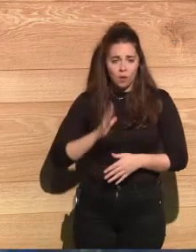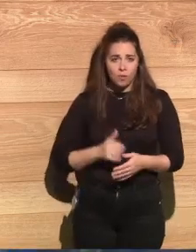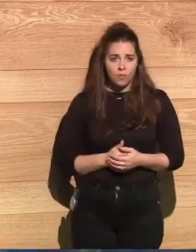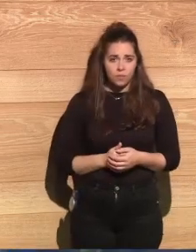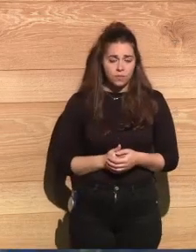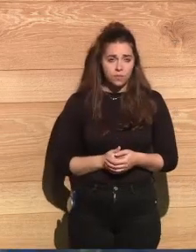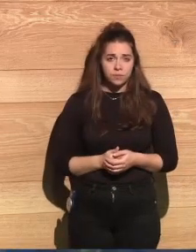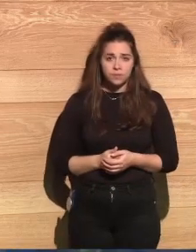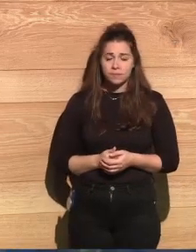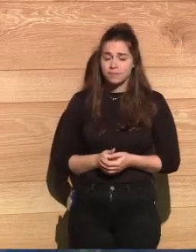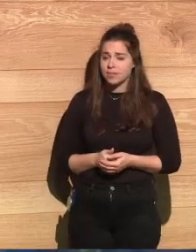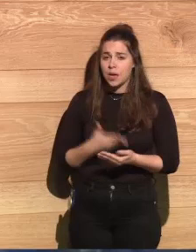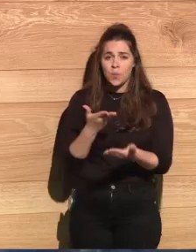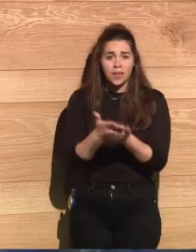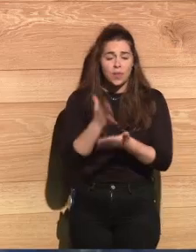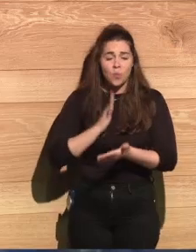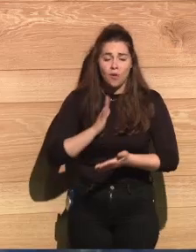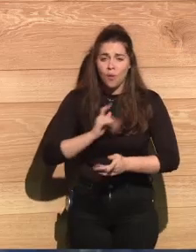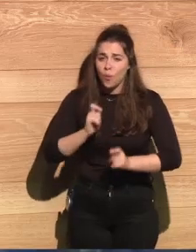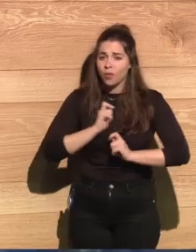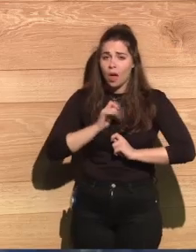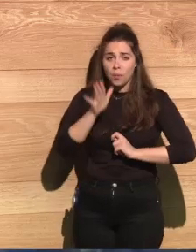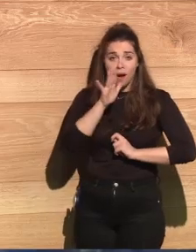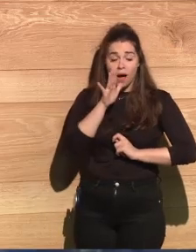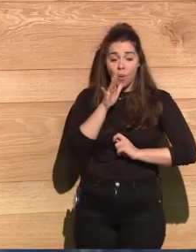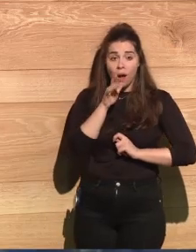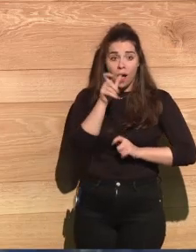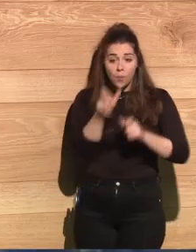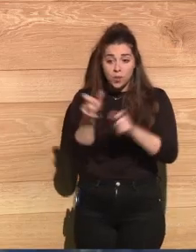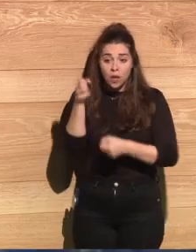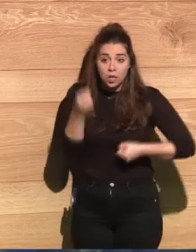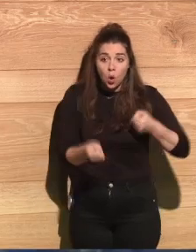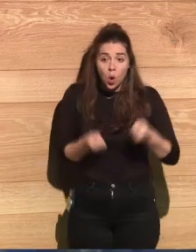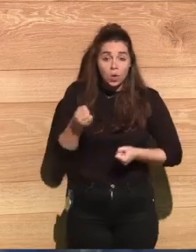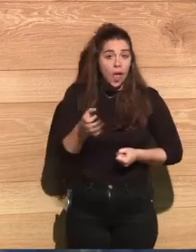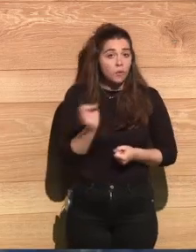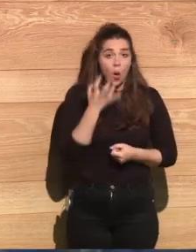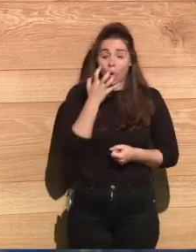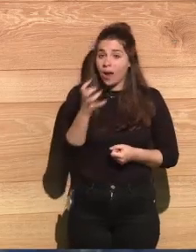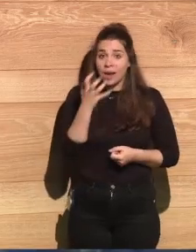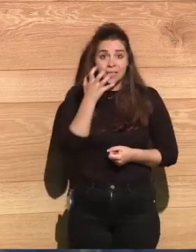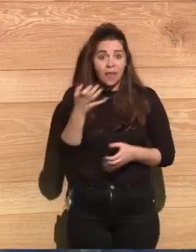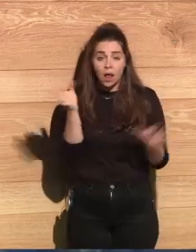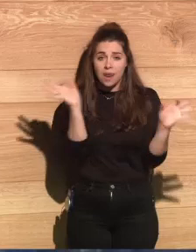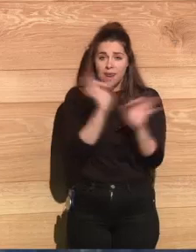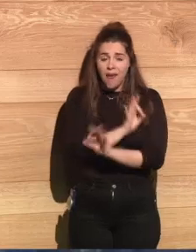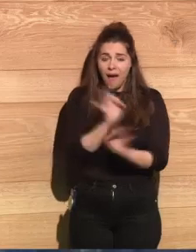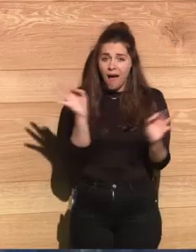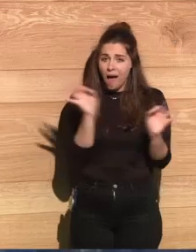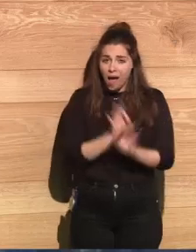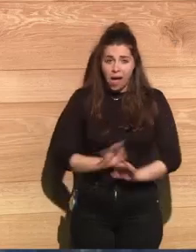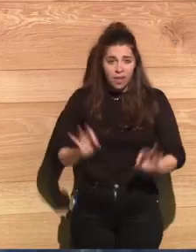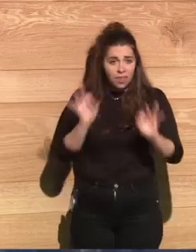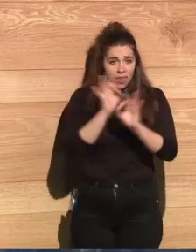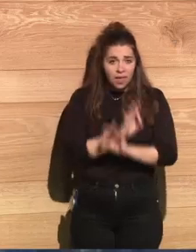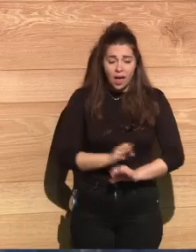was screaming and running. It was like the city of death.